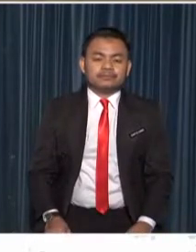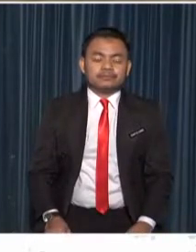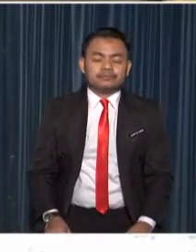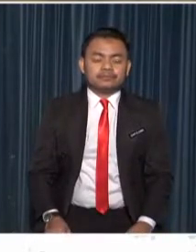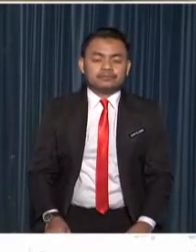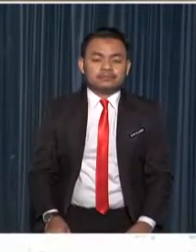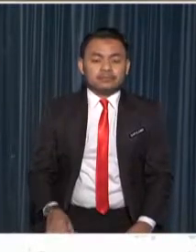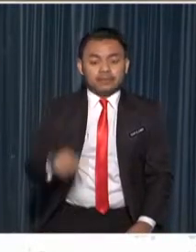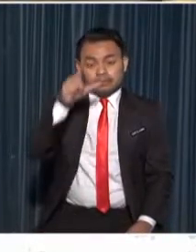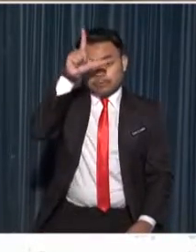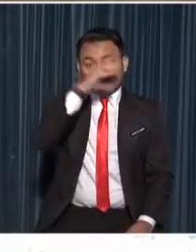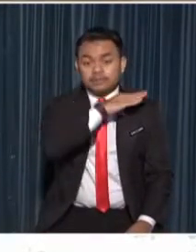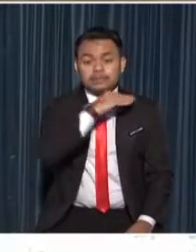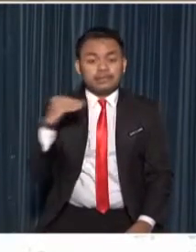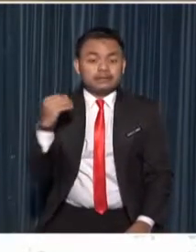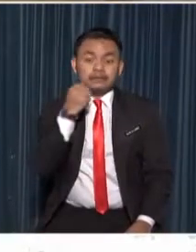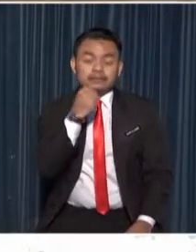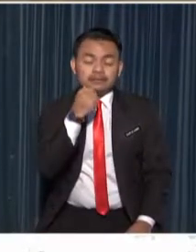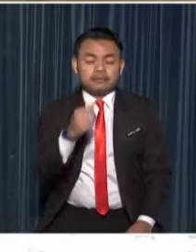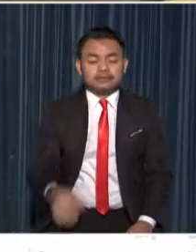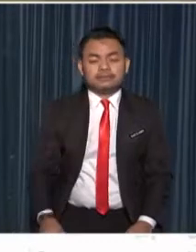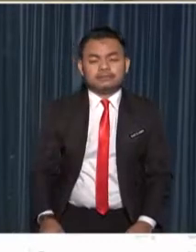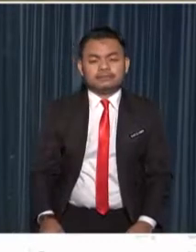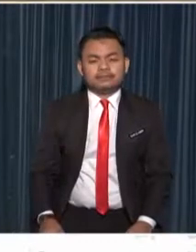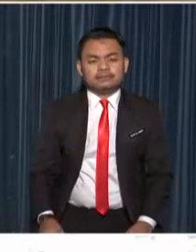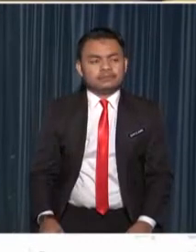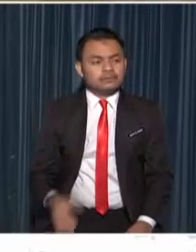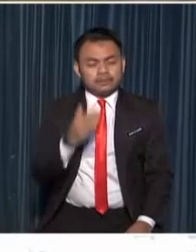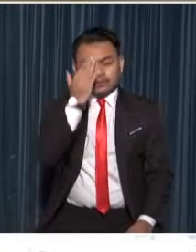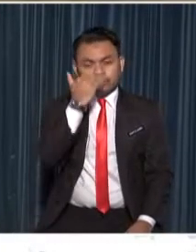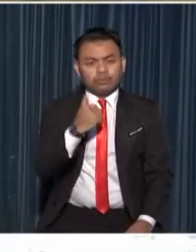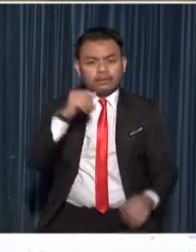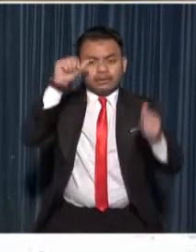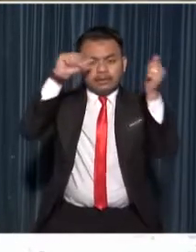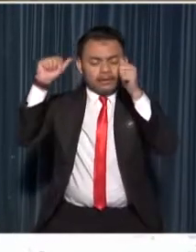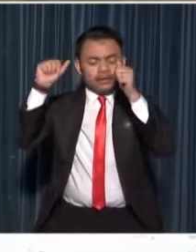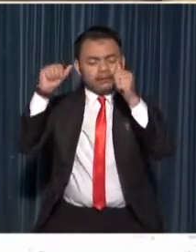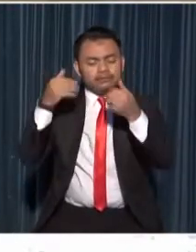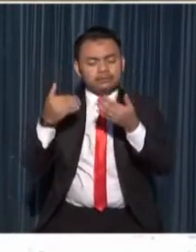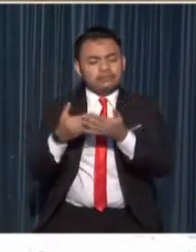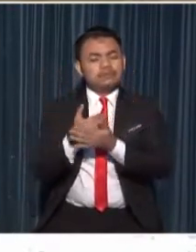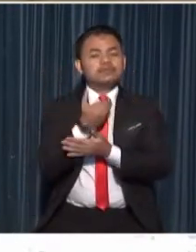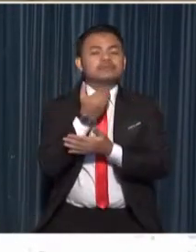boys and girls why is the air so fresh